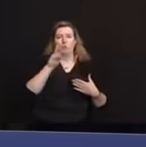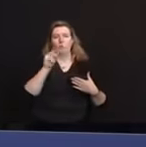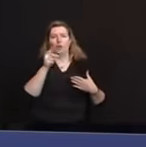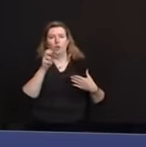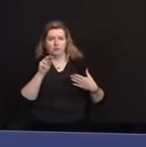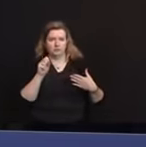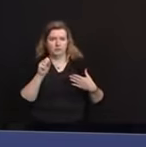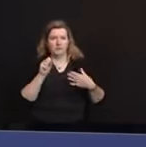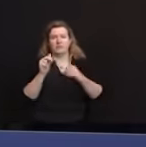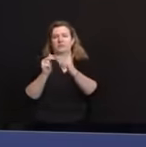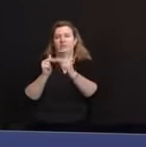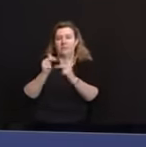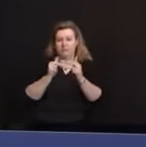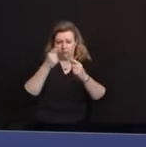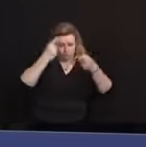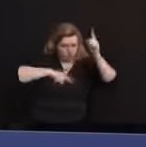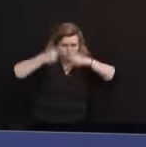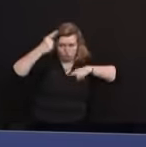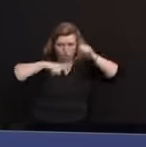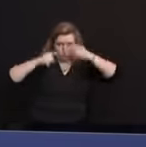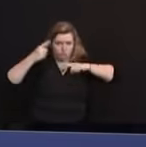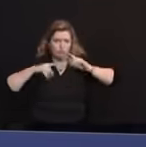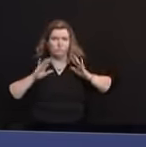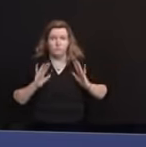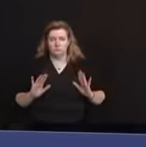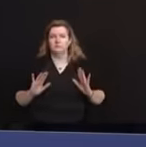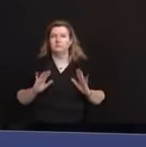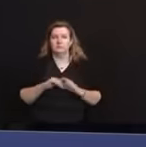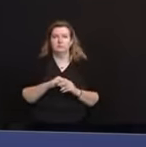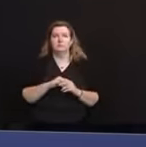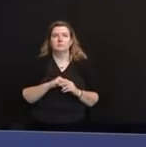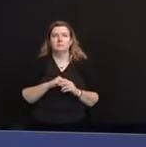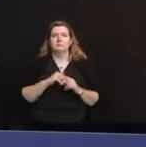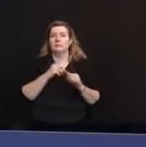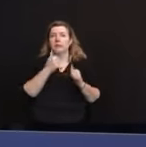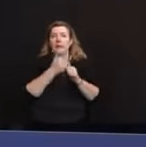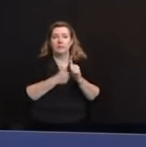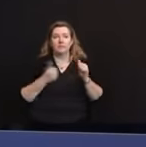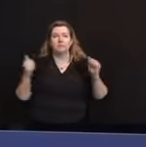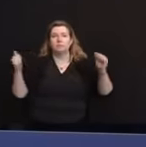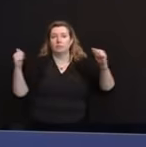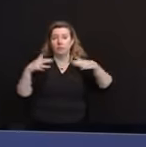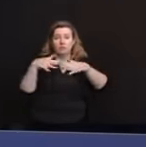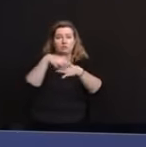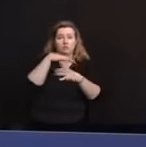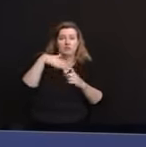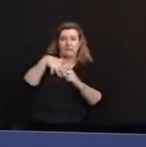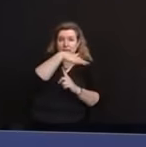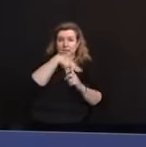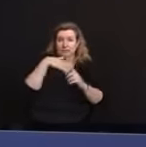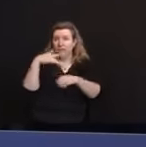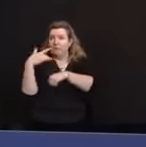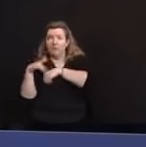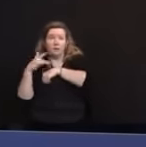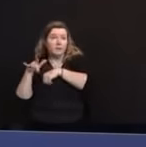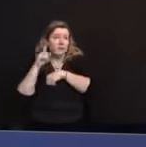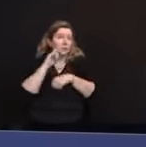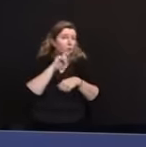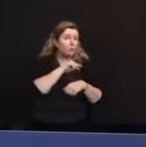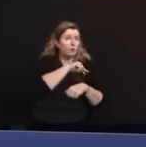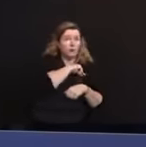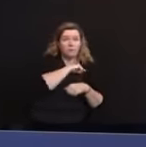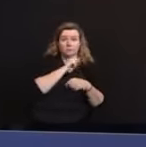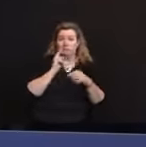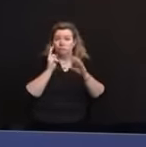facilities. Recognizing that not every congregate setting was eligible for or enrolled in the